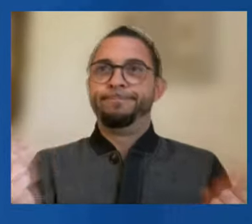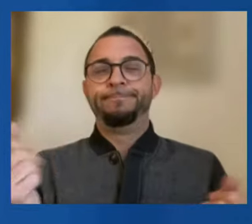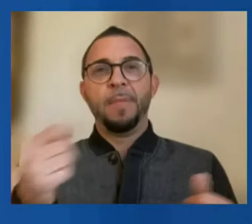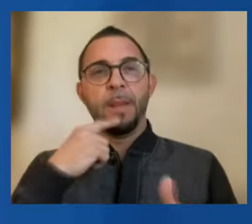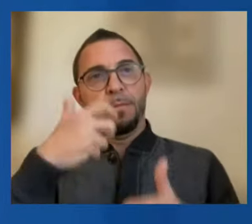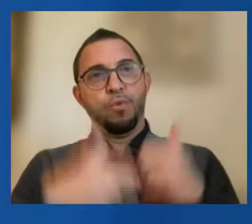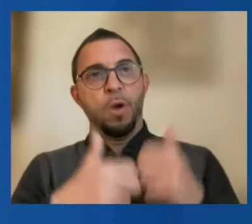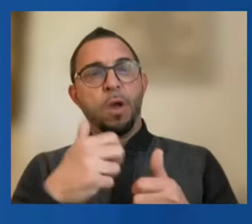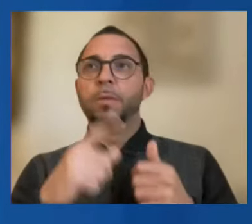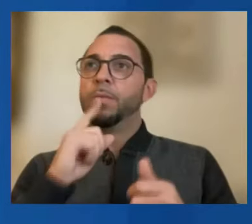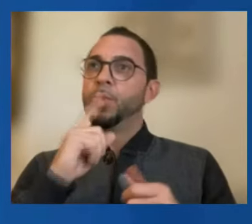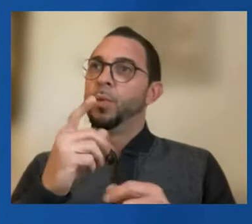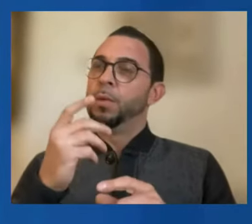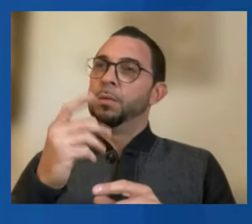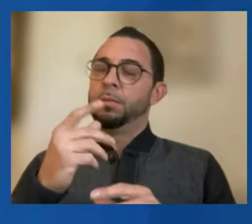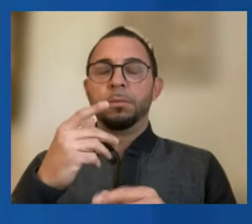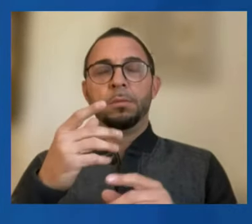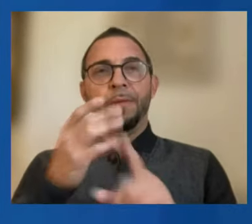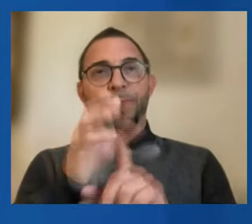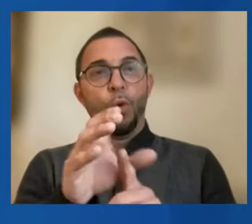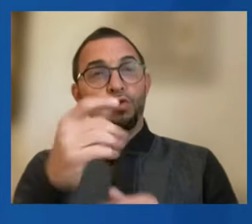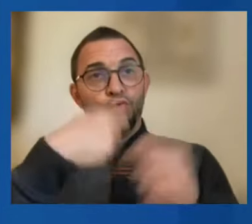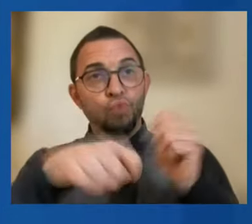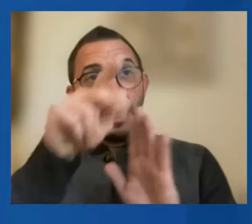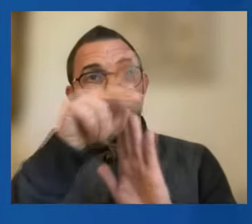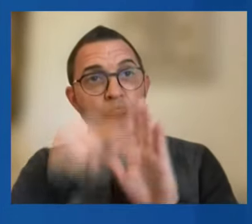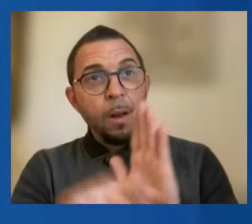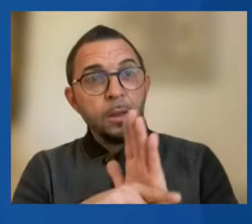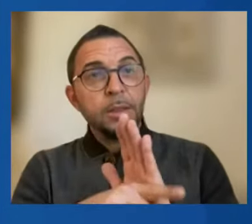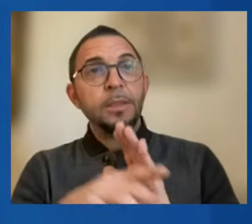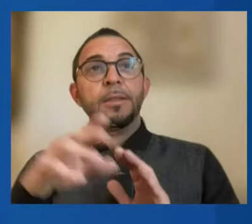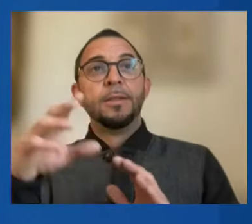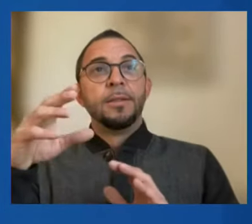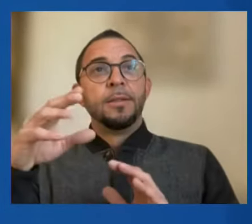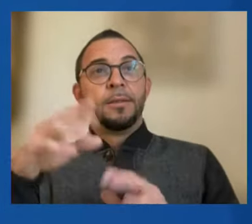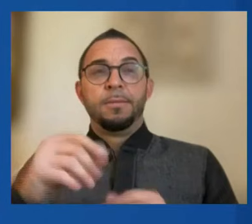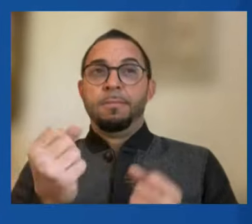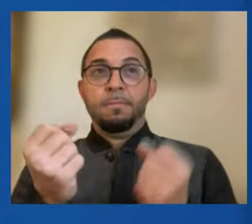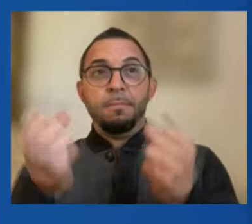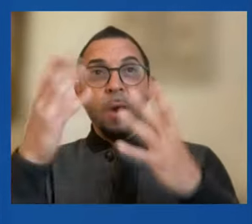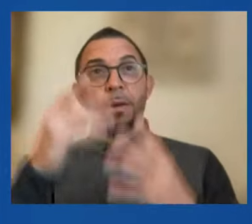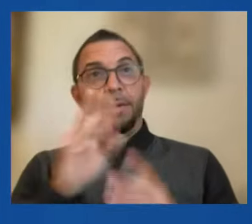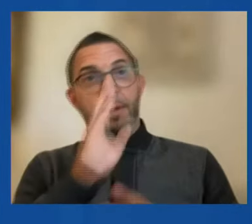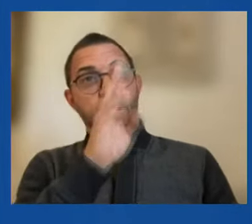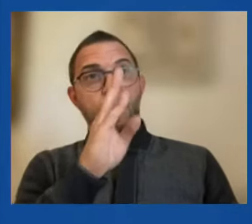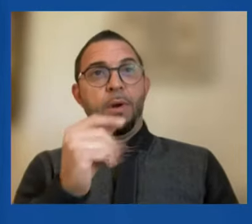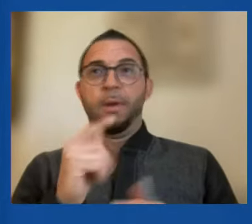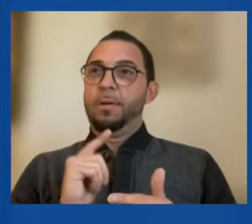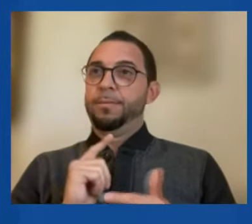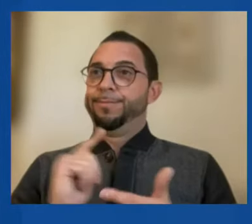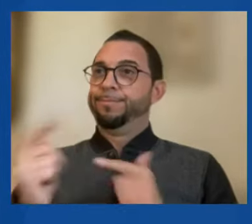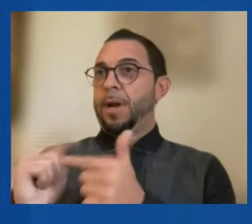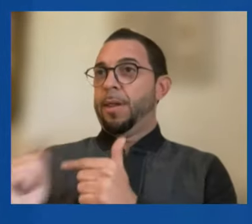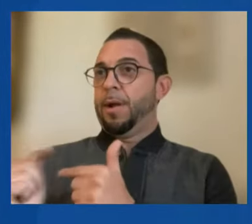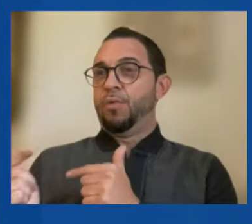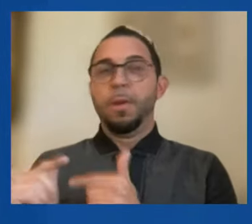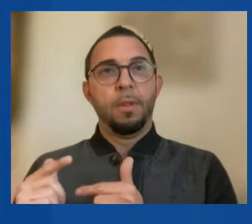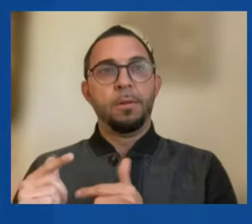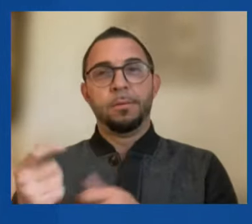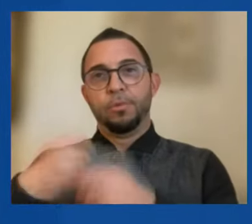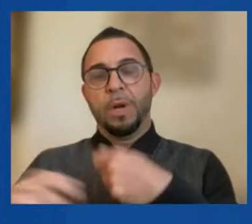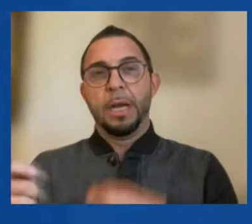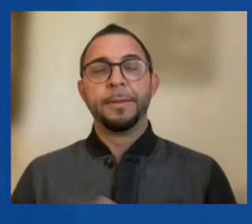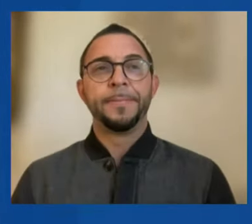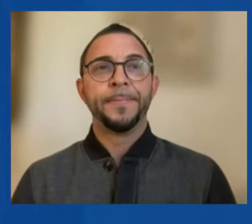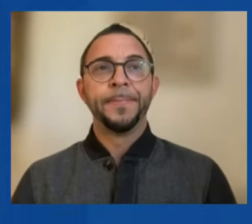and practices, both multilateral and bilateral. Second, we should